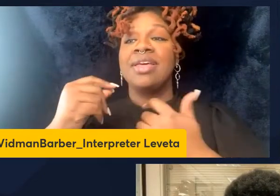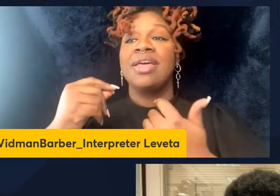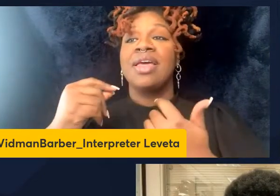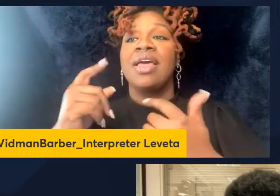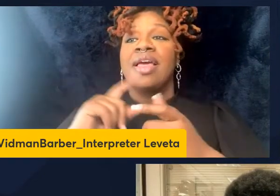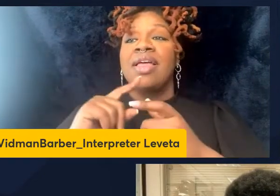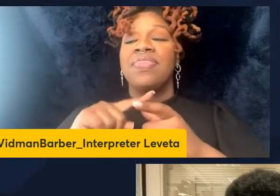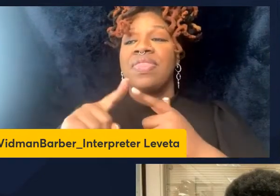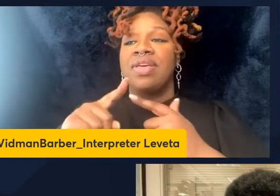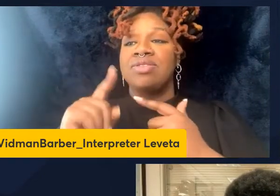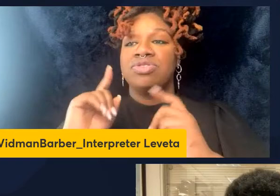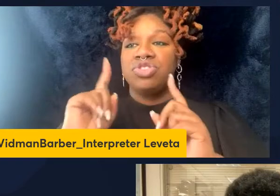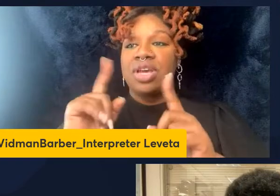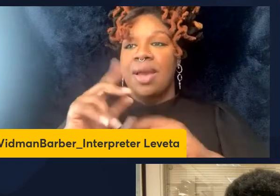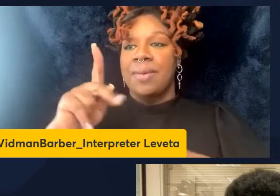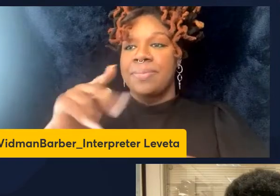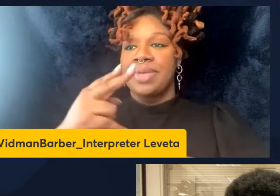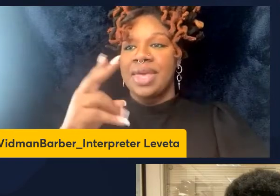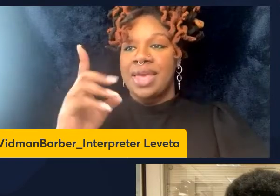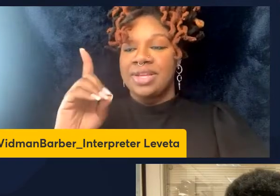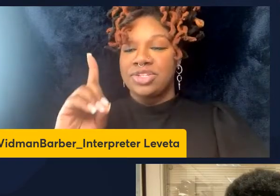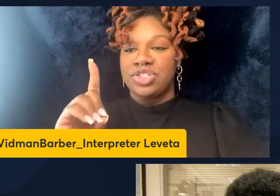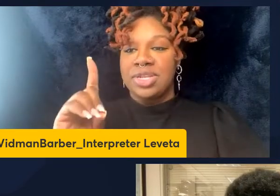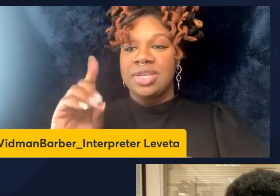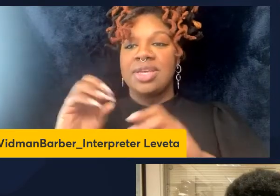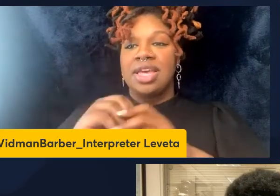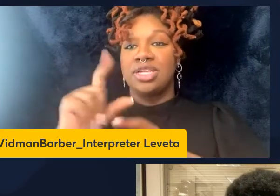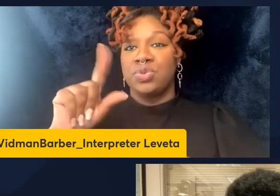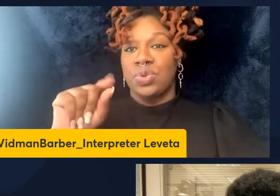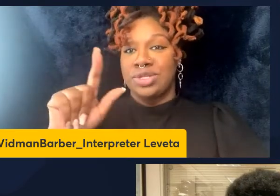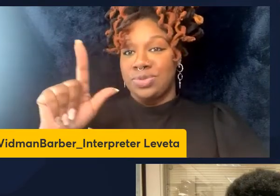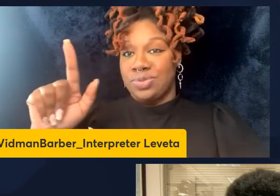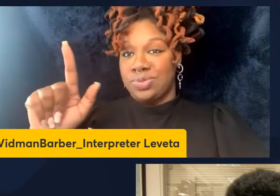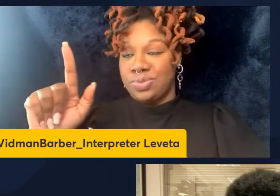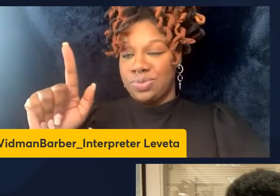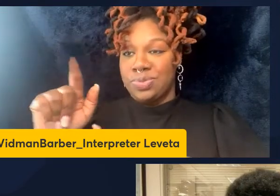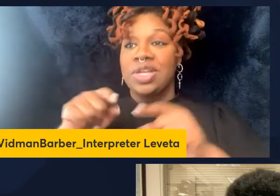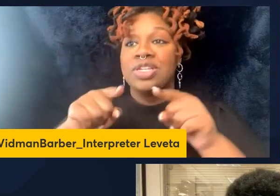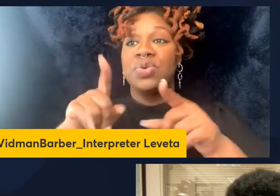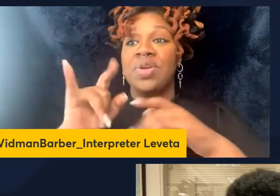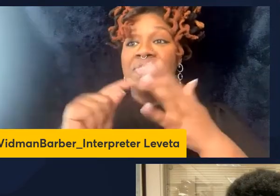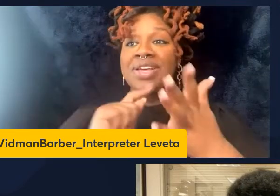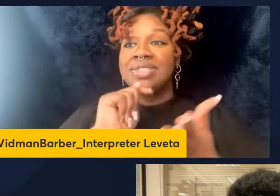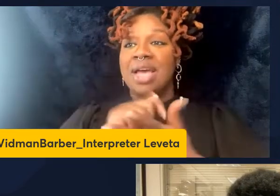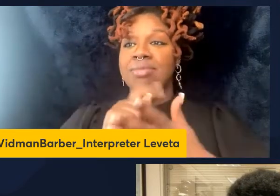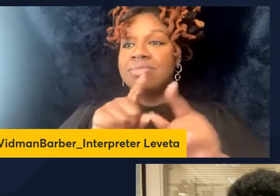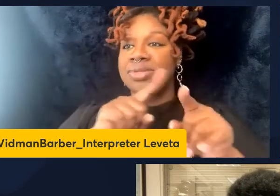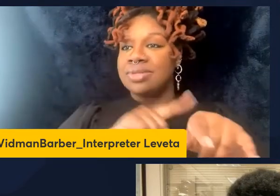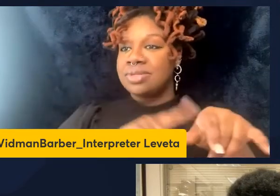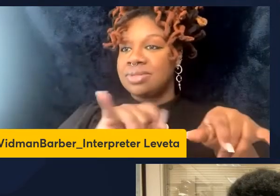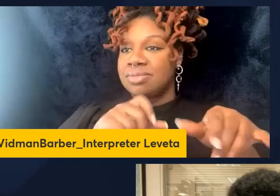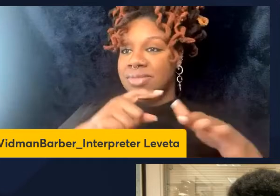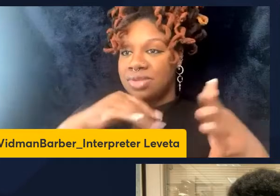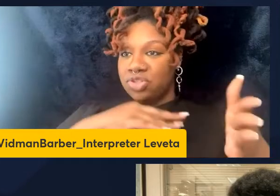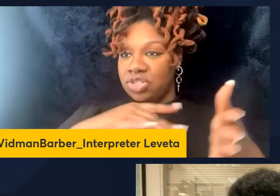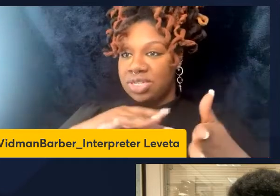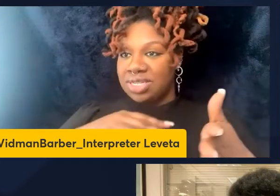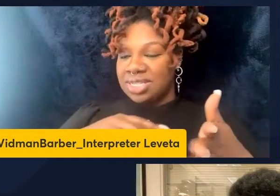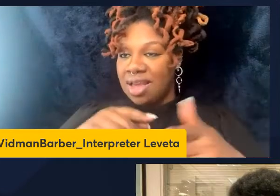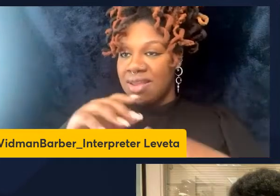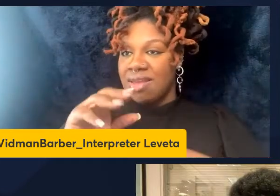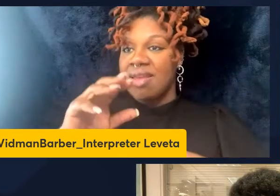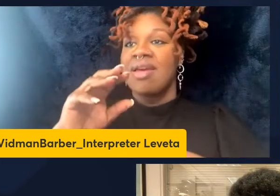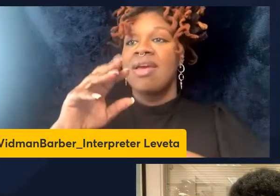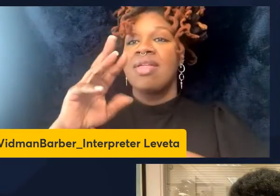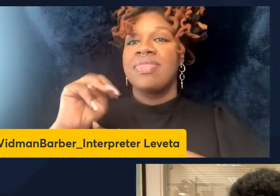immunology at Lund University in 2021. During her PhD, Joy studied the mechanisms involved in the induction of adaptive